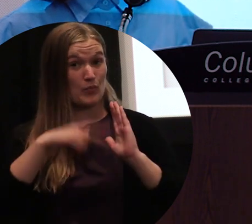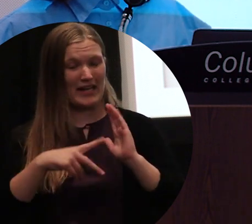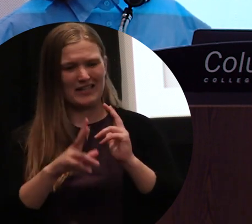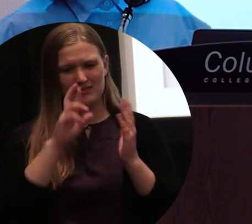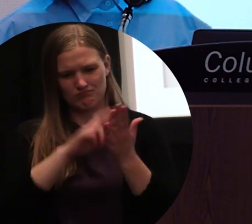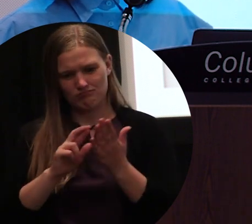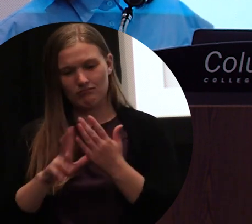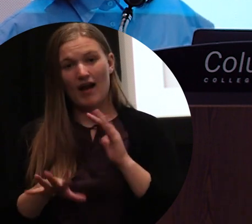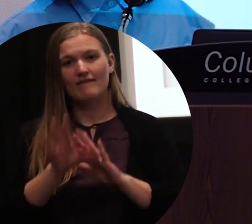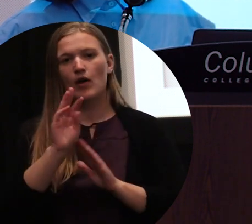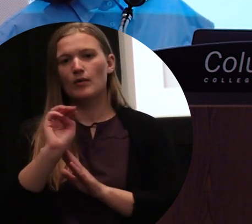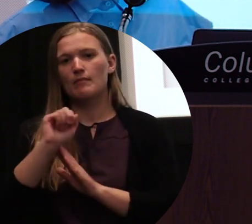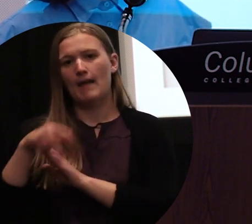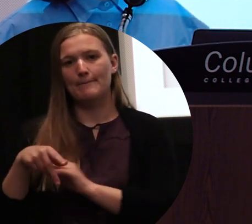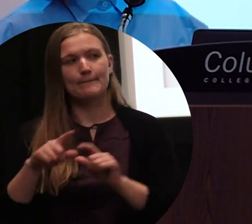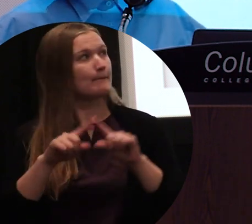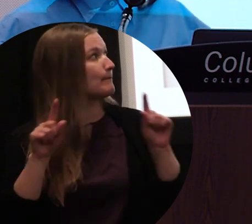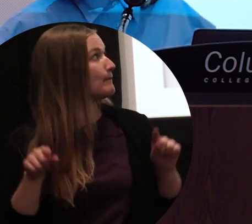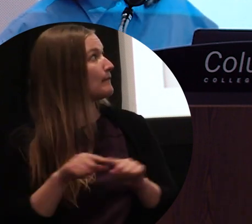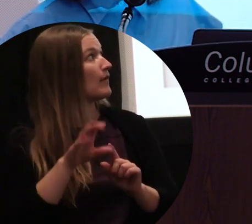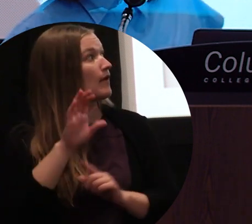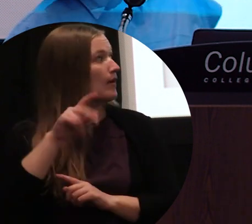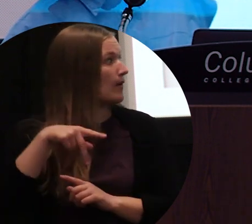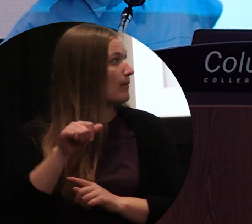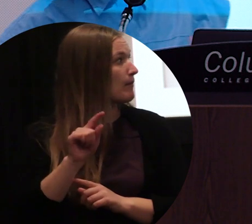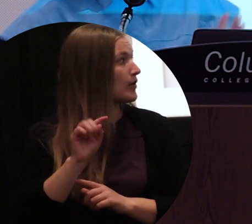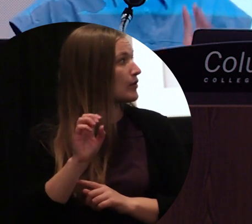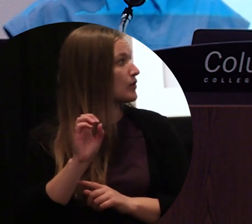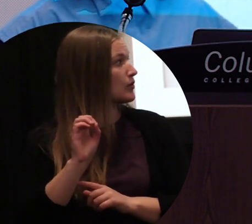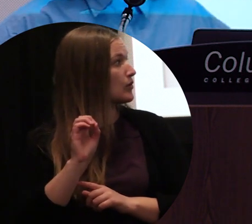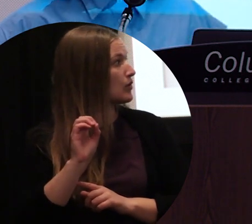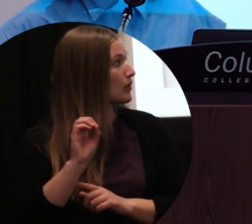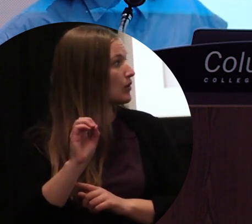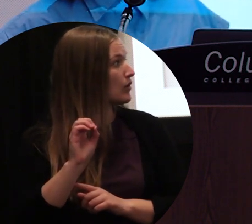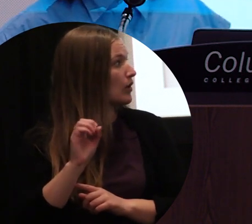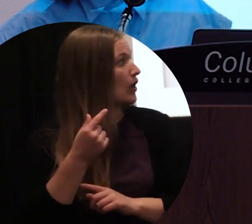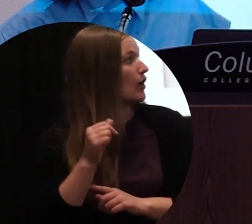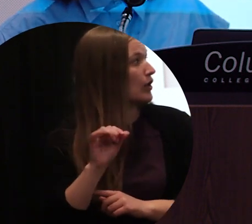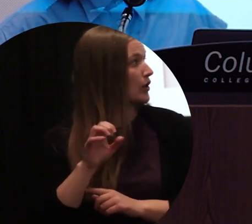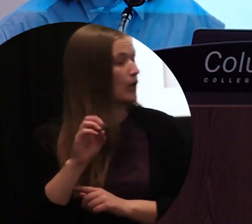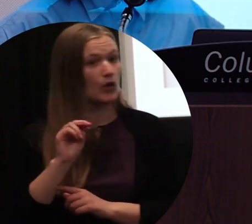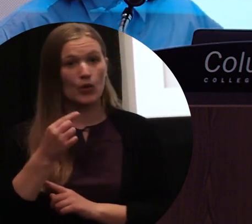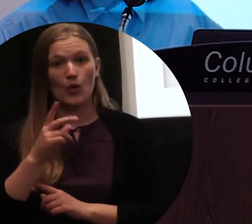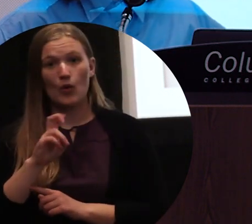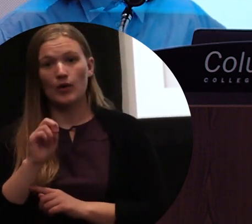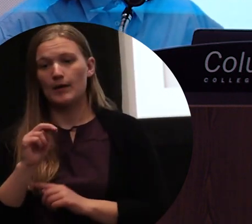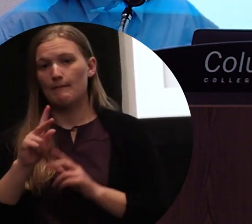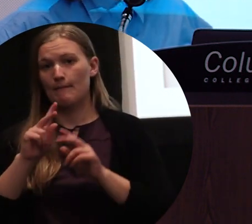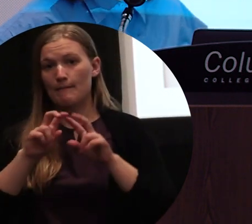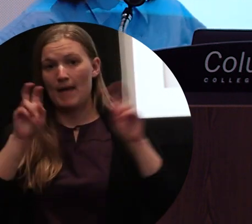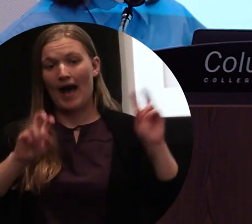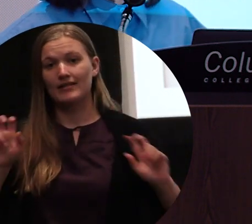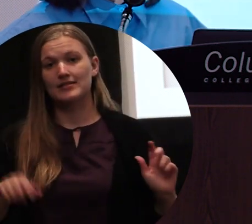of Gyeongbok Palace, which talks about the different armilleries that are